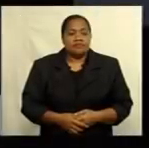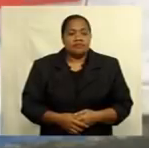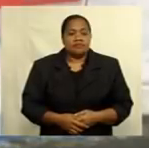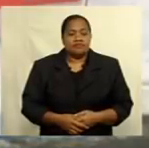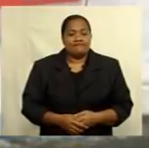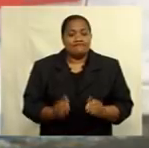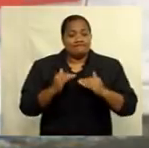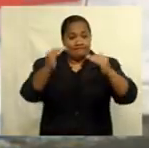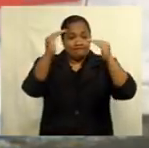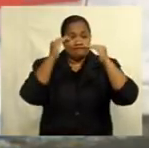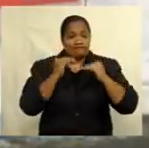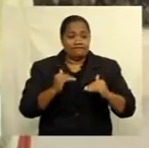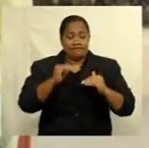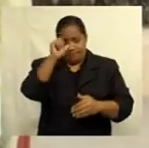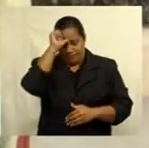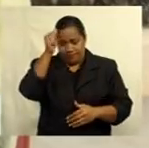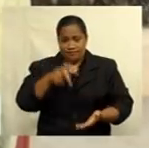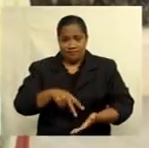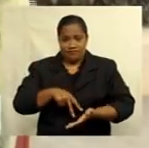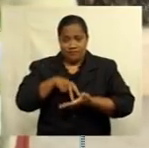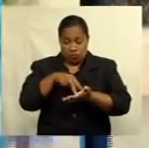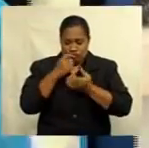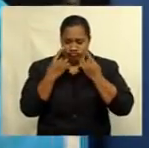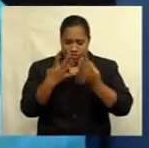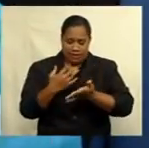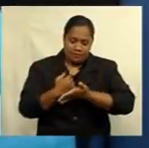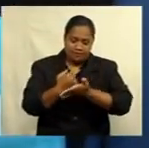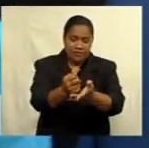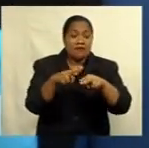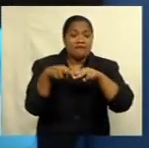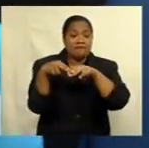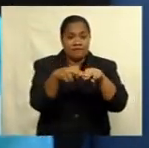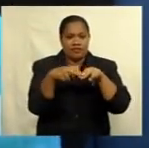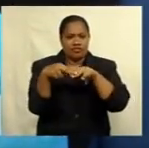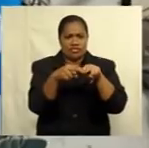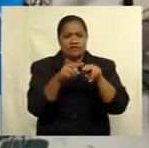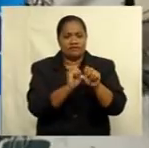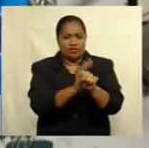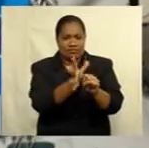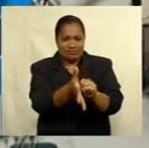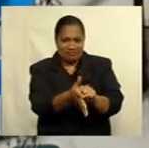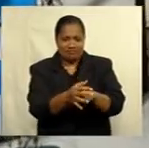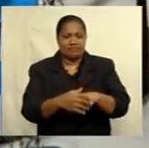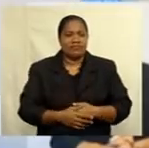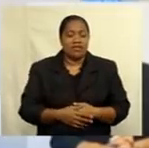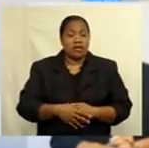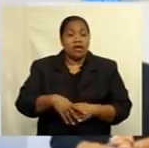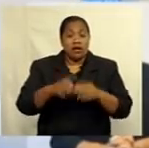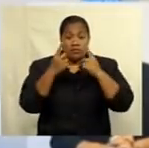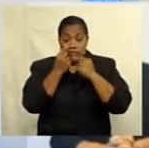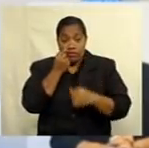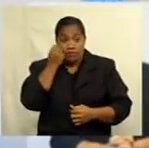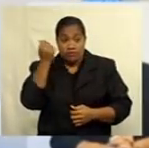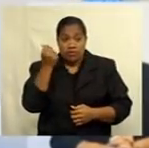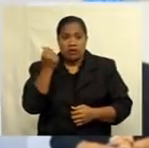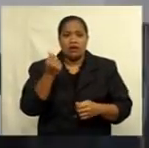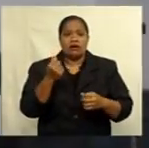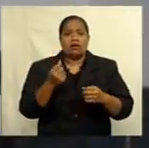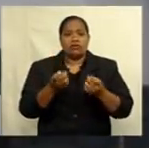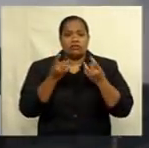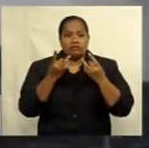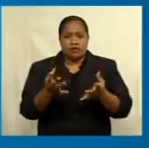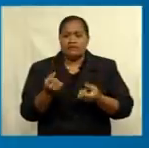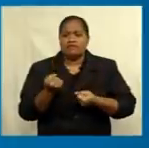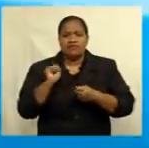Up ahead, India stands ready to assist Fiji's COVID-19 fight. And Rambuka treading carefully with his proposed party.